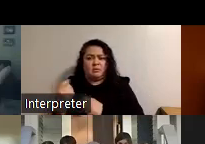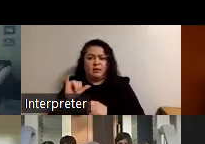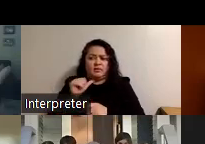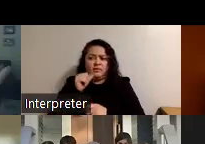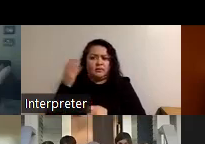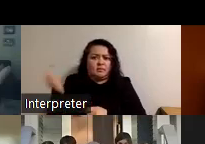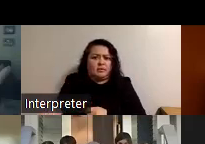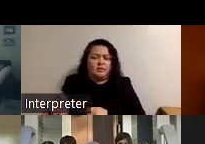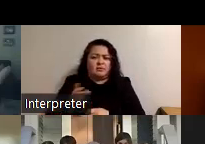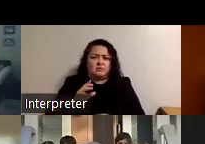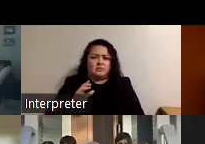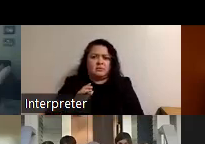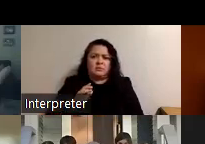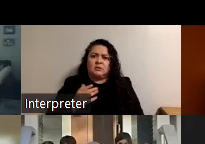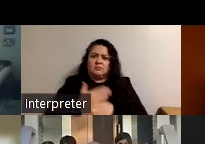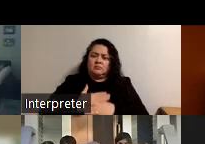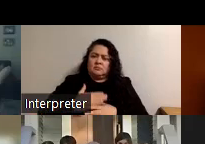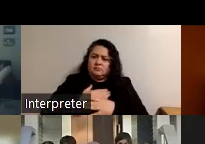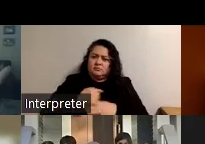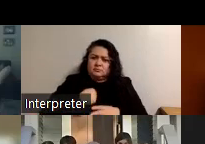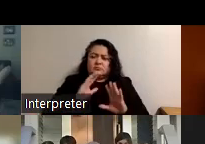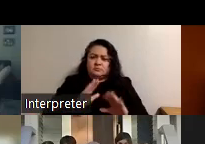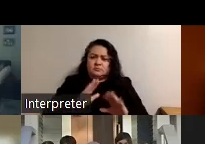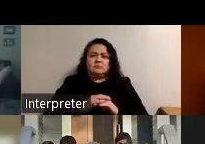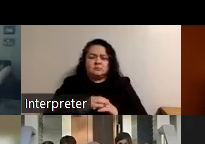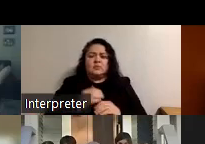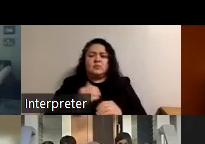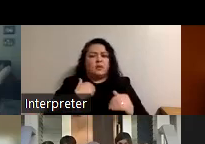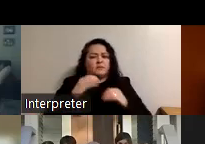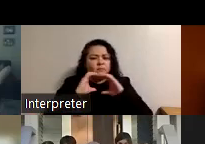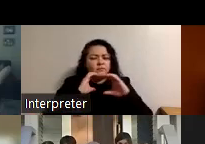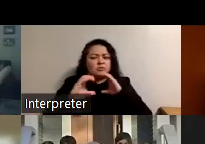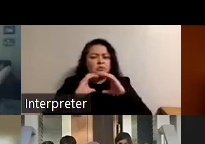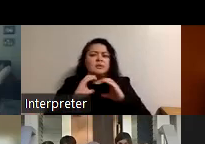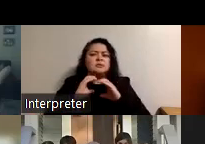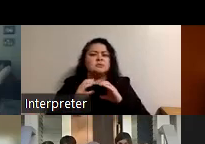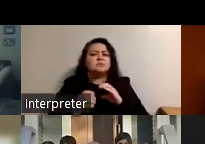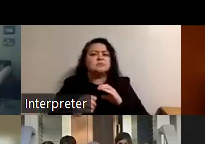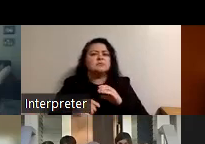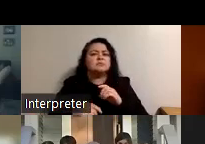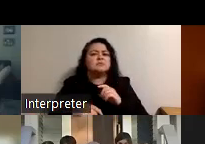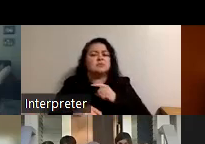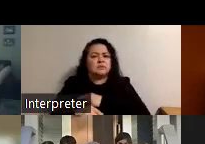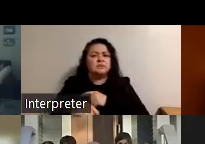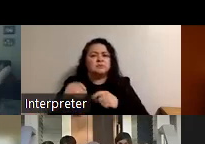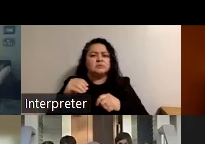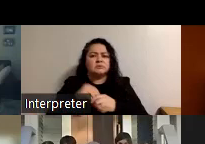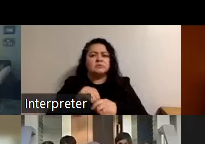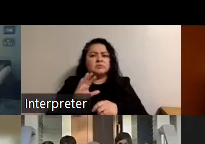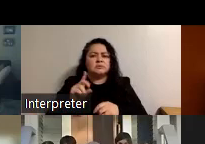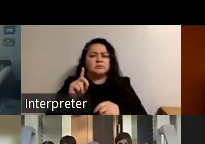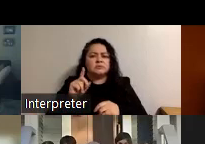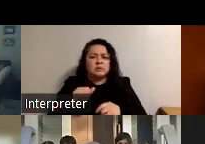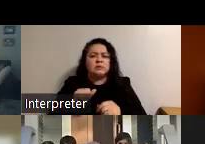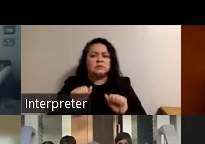irks me so i do we do have conversations and where he is in his disabilities